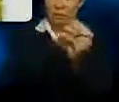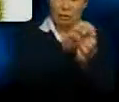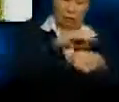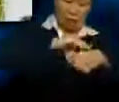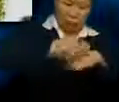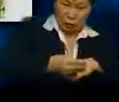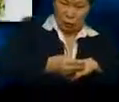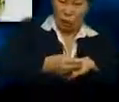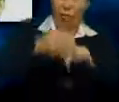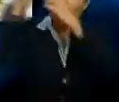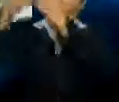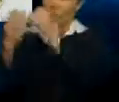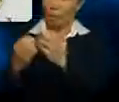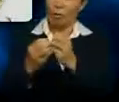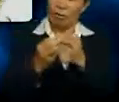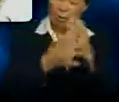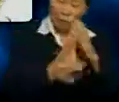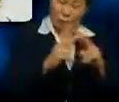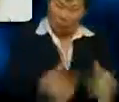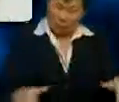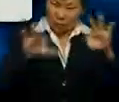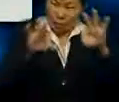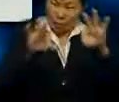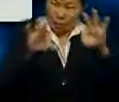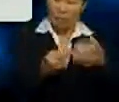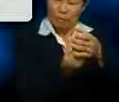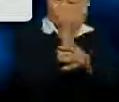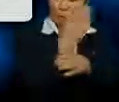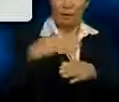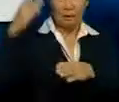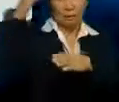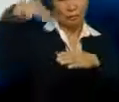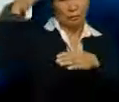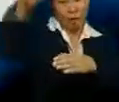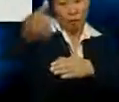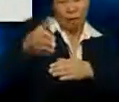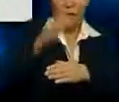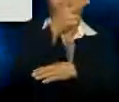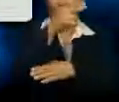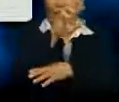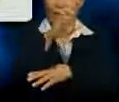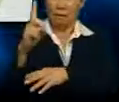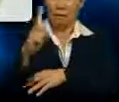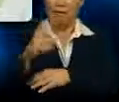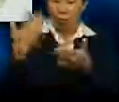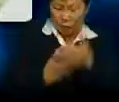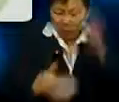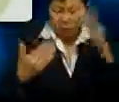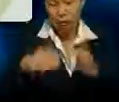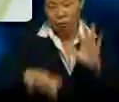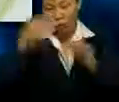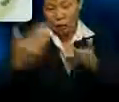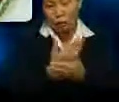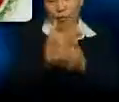useful crop. In due time, R&D will find out new ways in which the oil palm will be